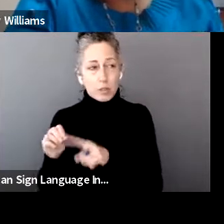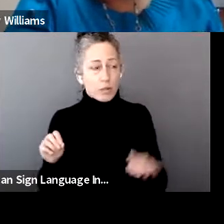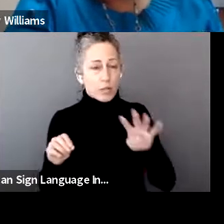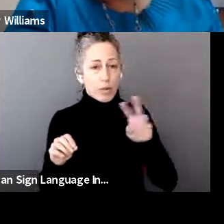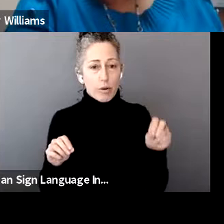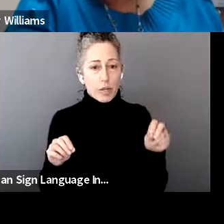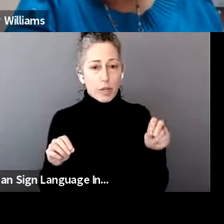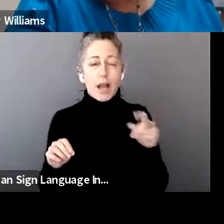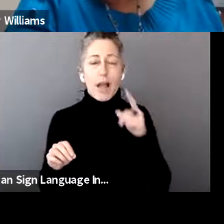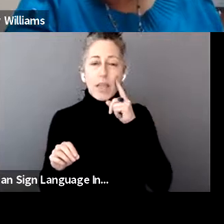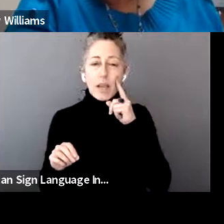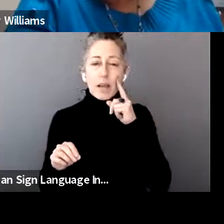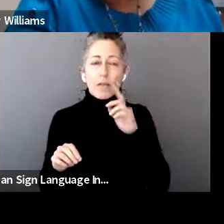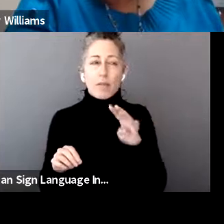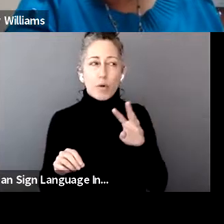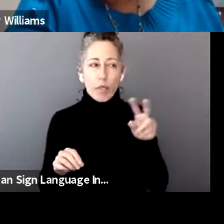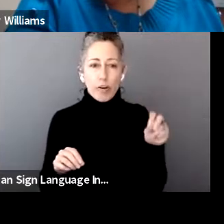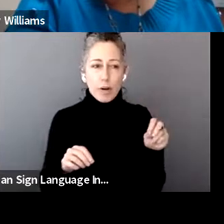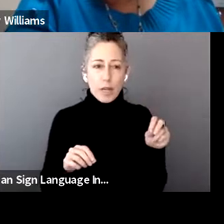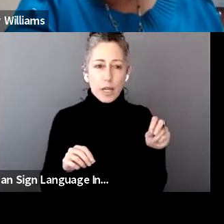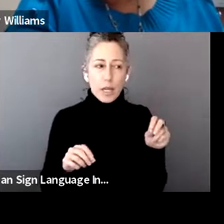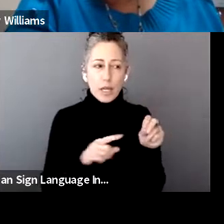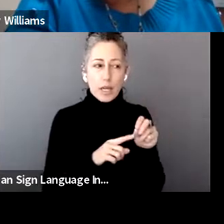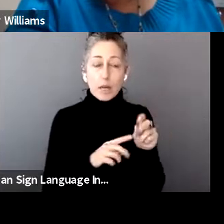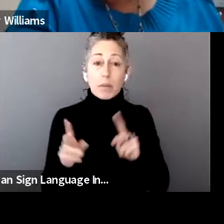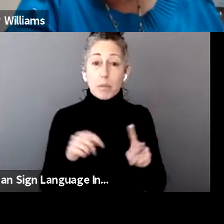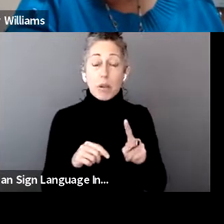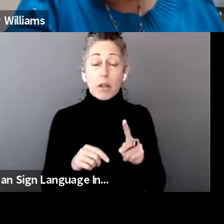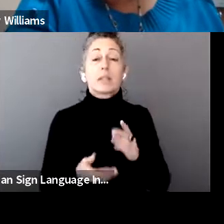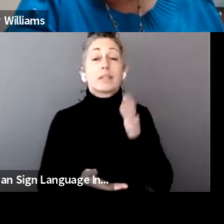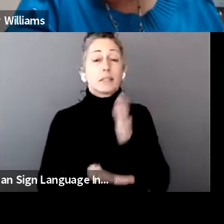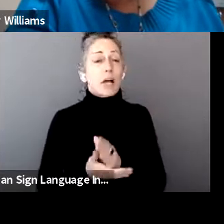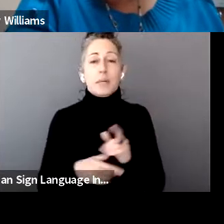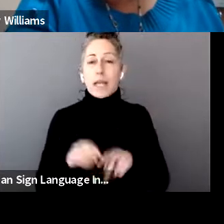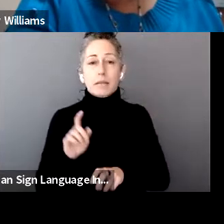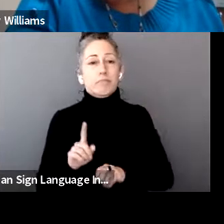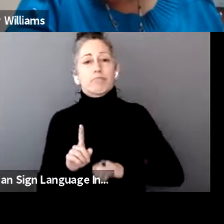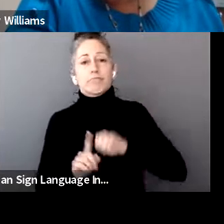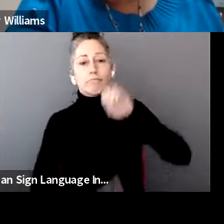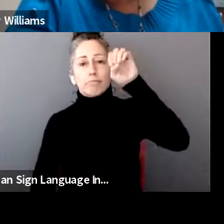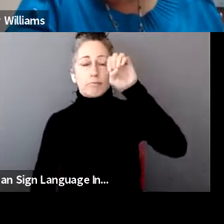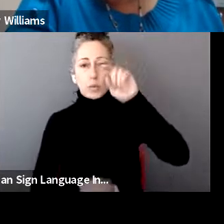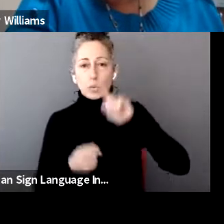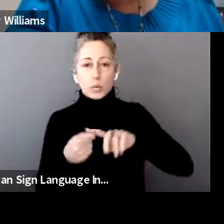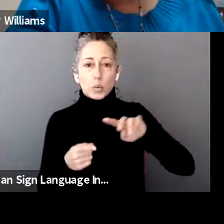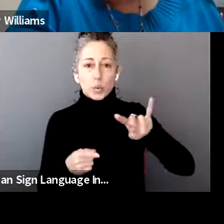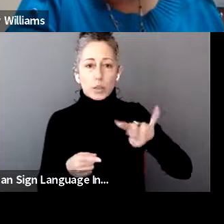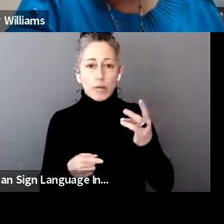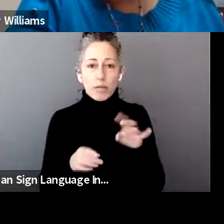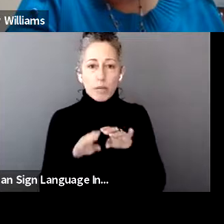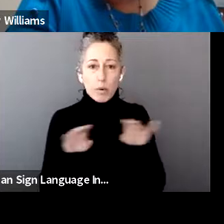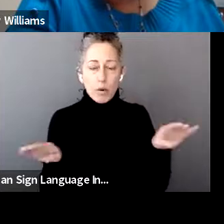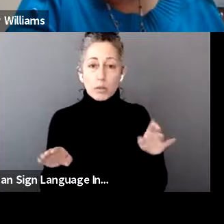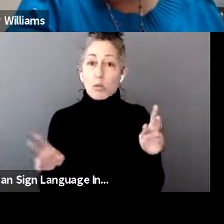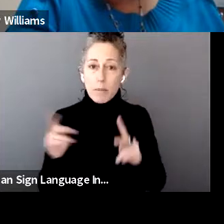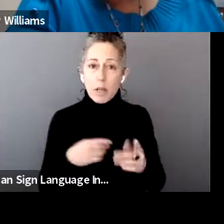stopped letting people up at 430. They work till five, but they stopped letting people up the elevators to the seventh floor and they are there to help you.